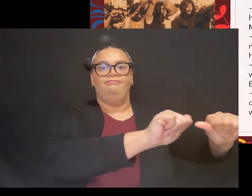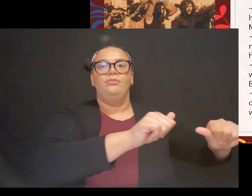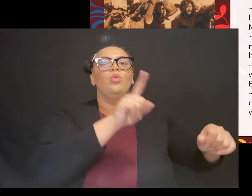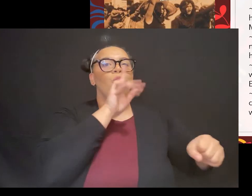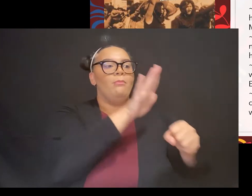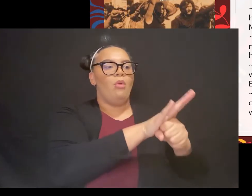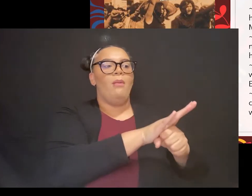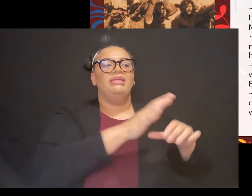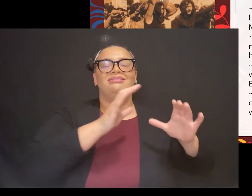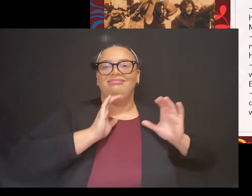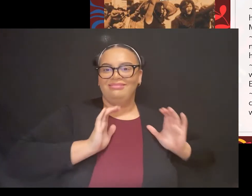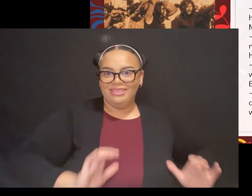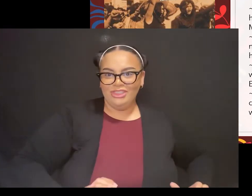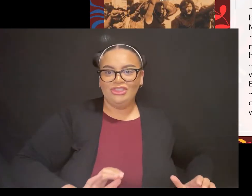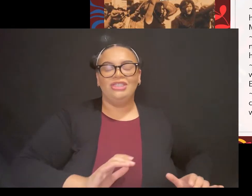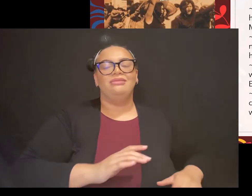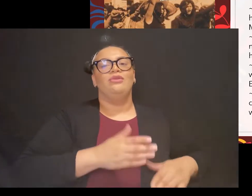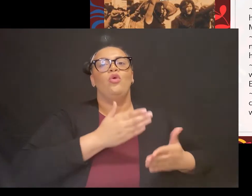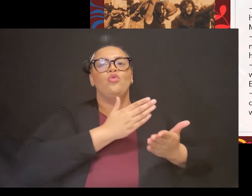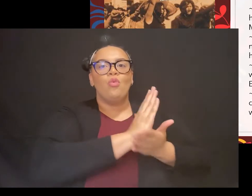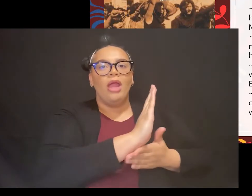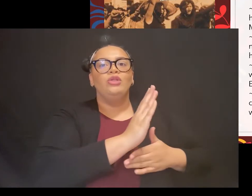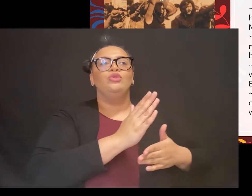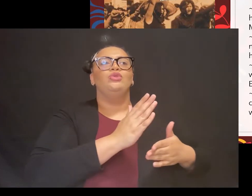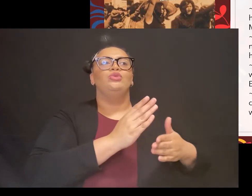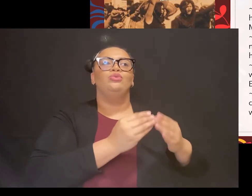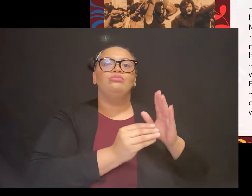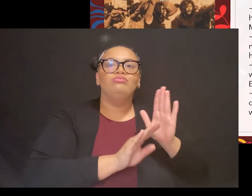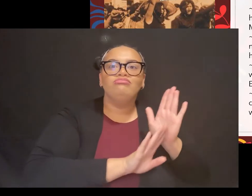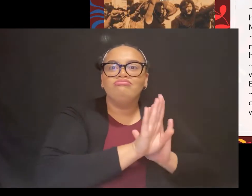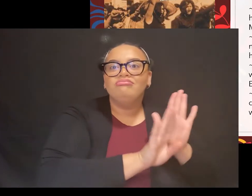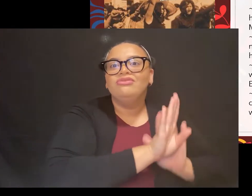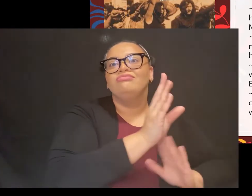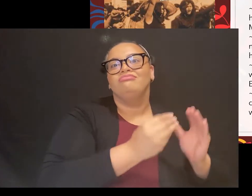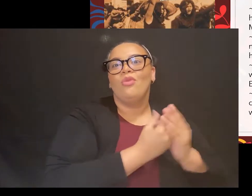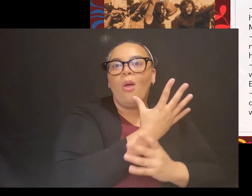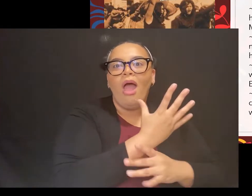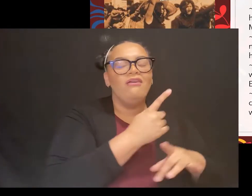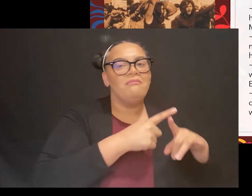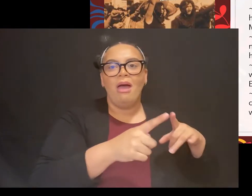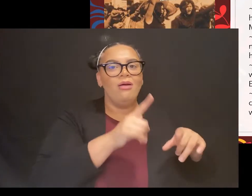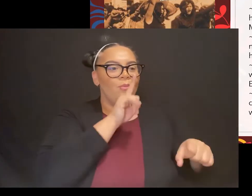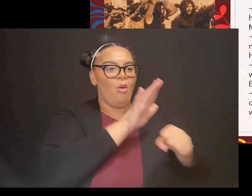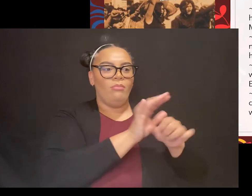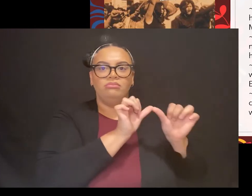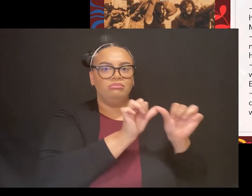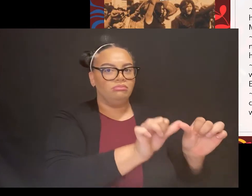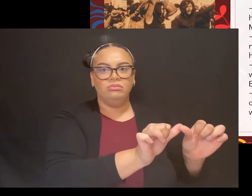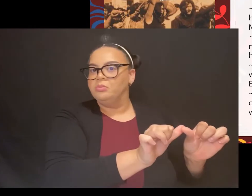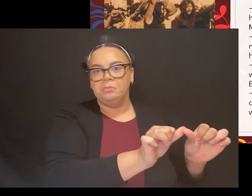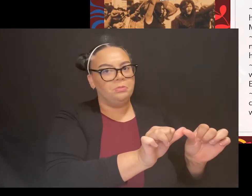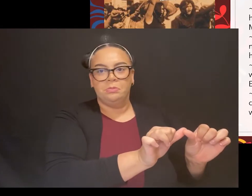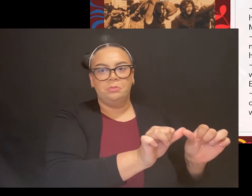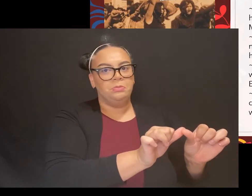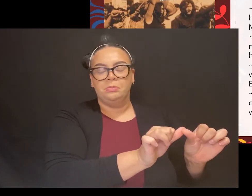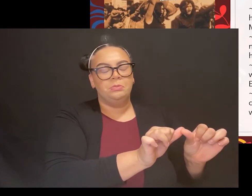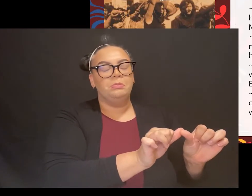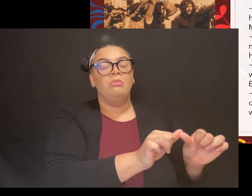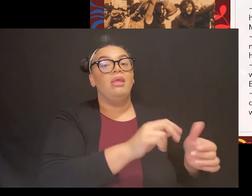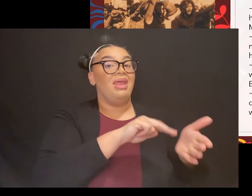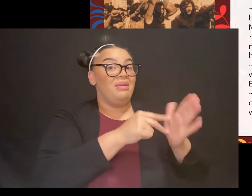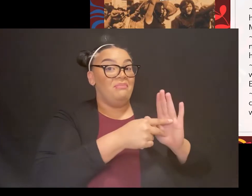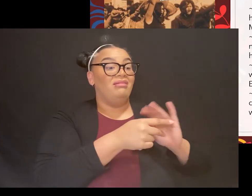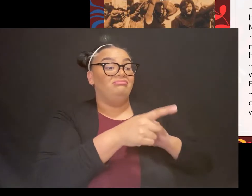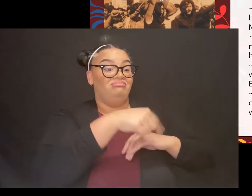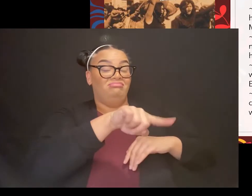and culture. But the promises were never kept, leaving many Hispanics impoverished. So they decided not to